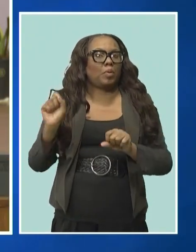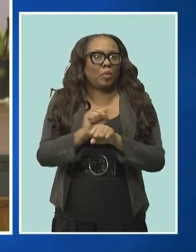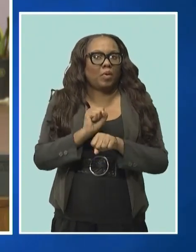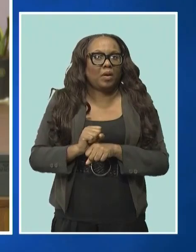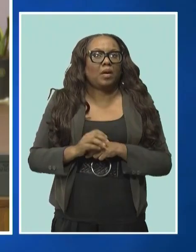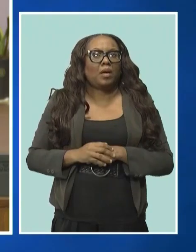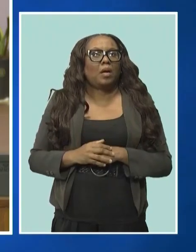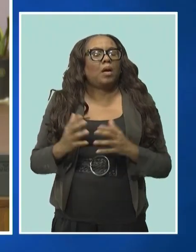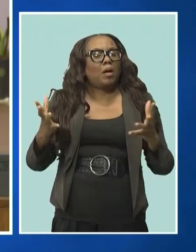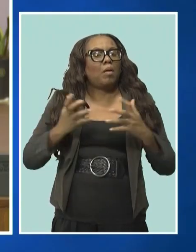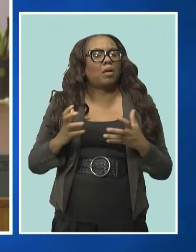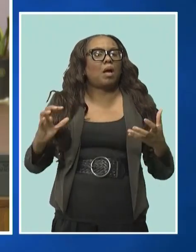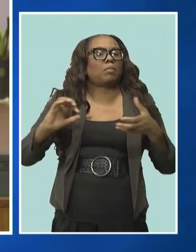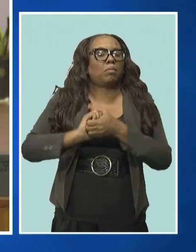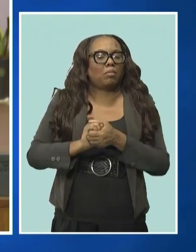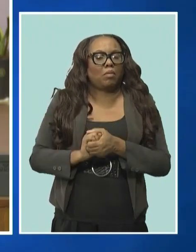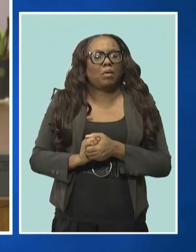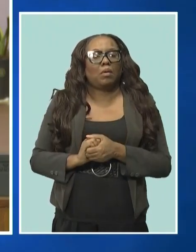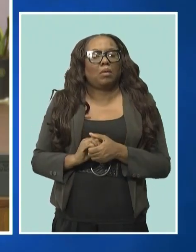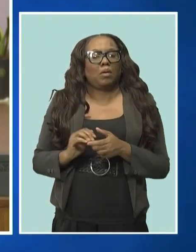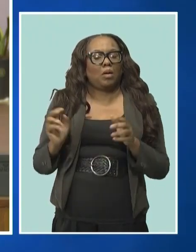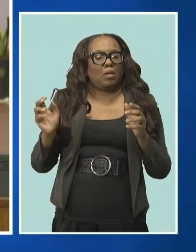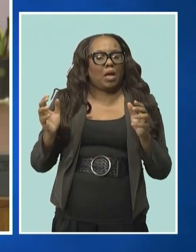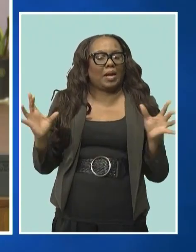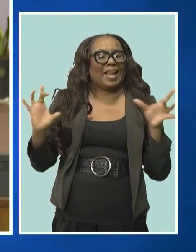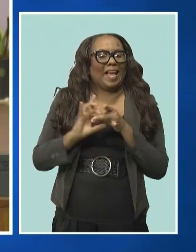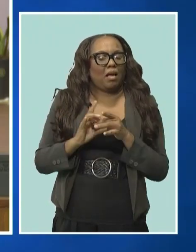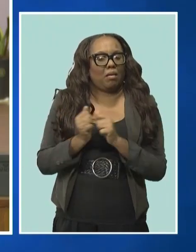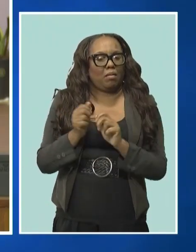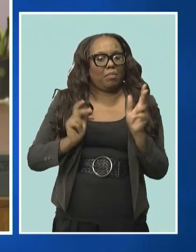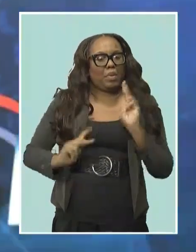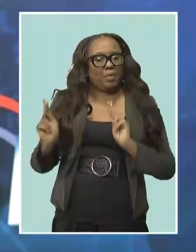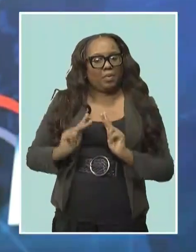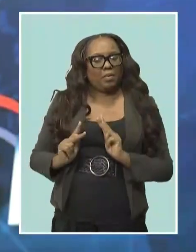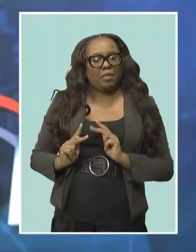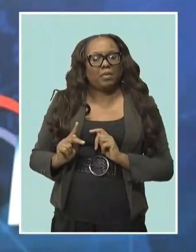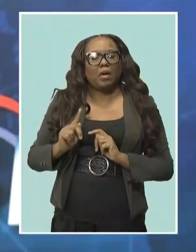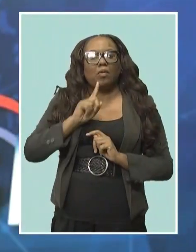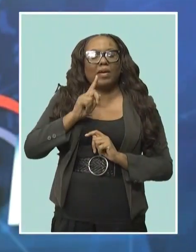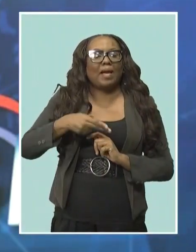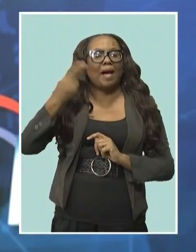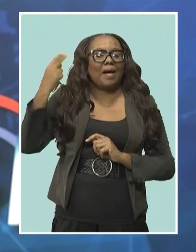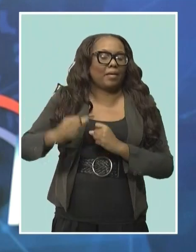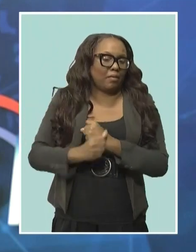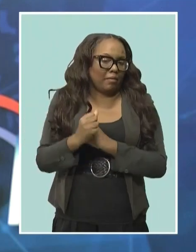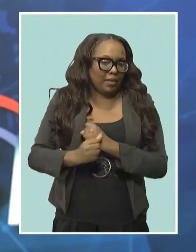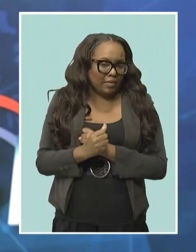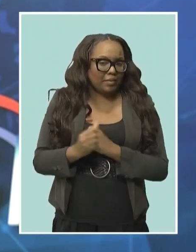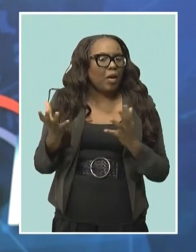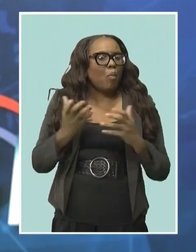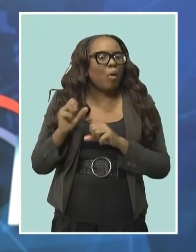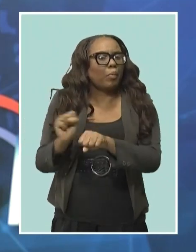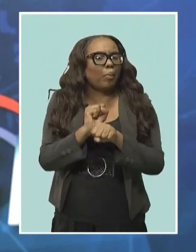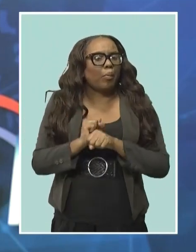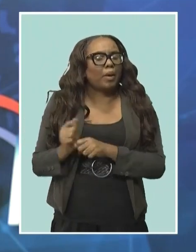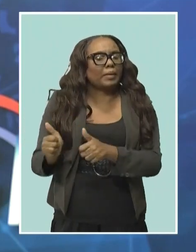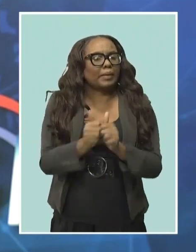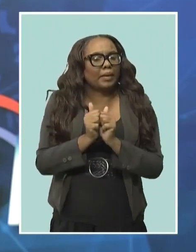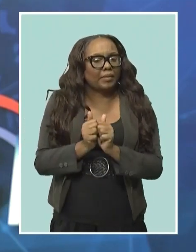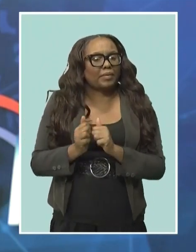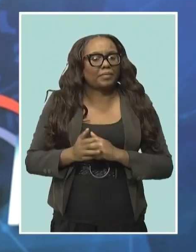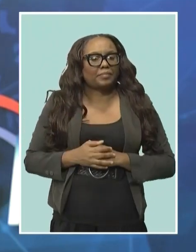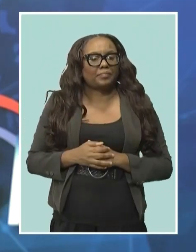and high-risk young people out there that we are working with on a daily basis. Youth Fest Barbados will be staged from June the